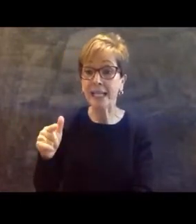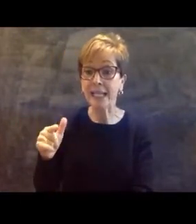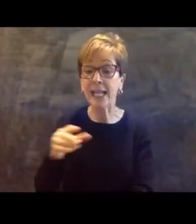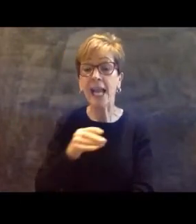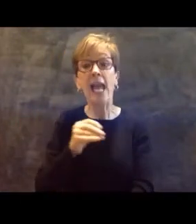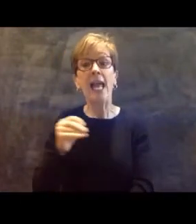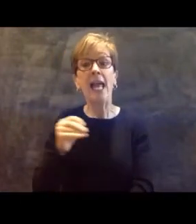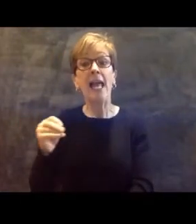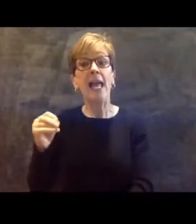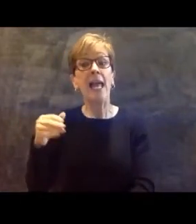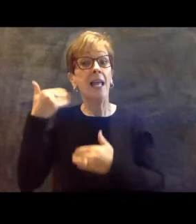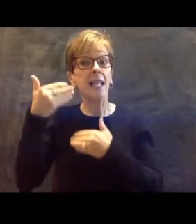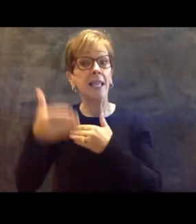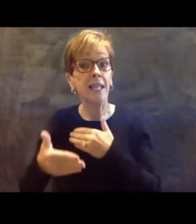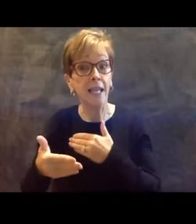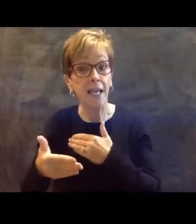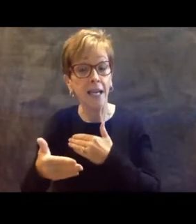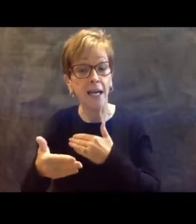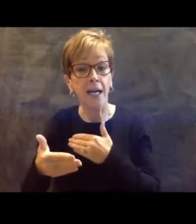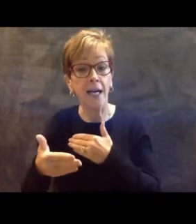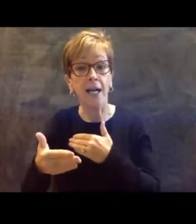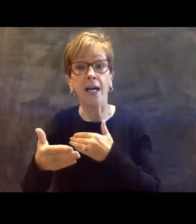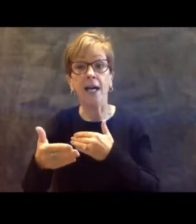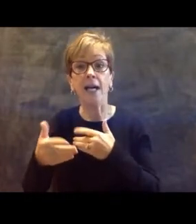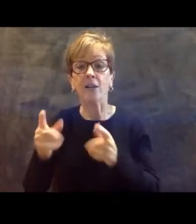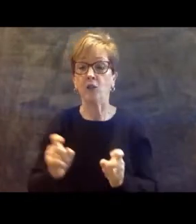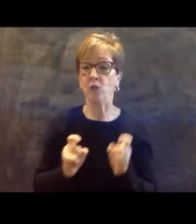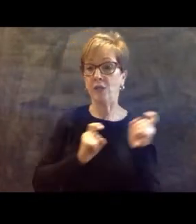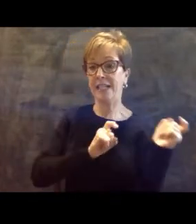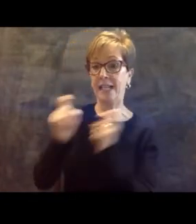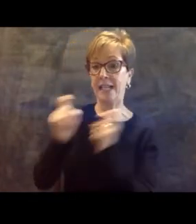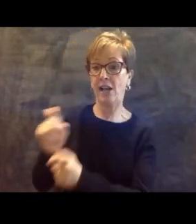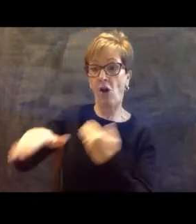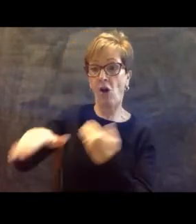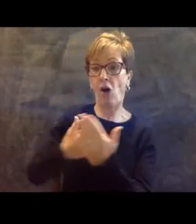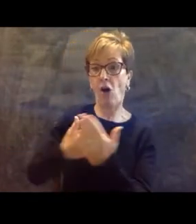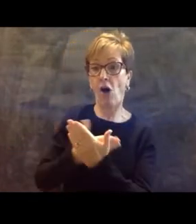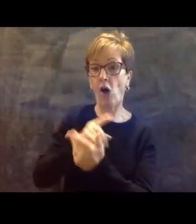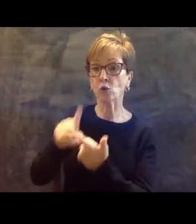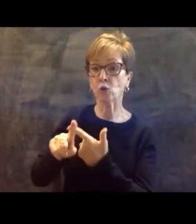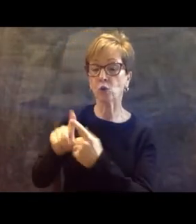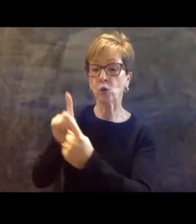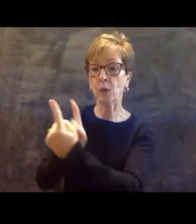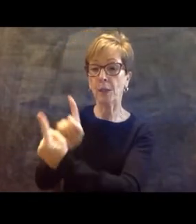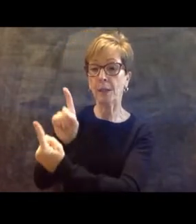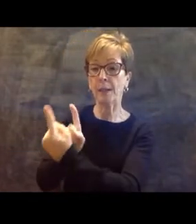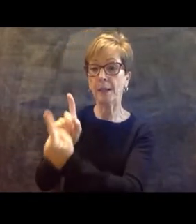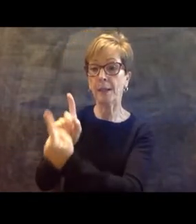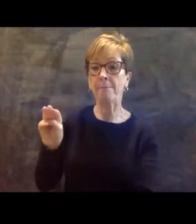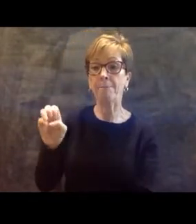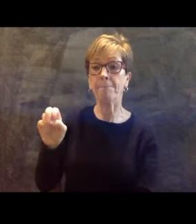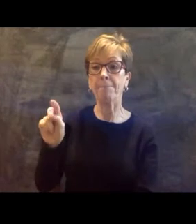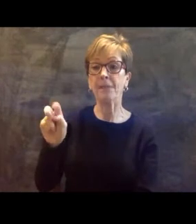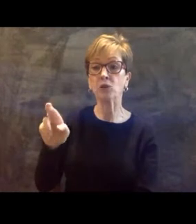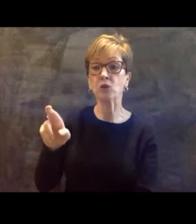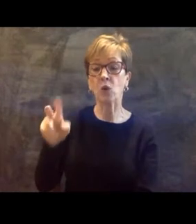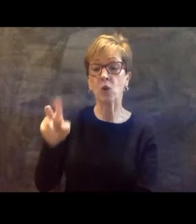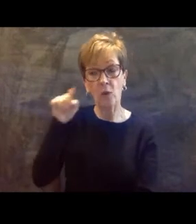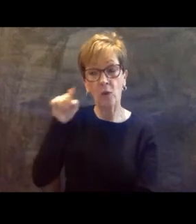you gave it to a mentor to read and give you feedback.